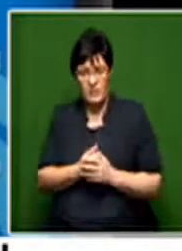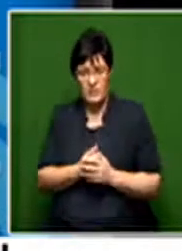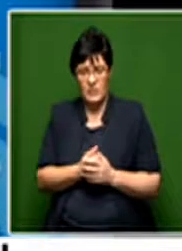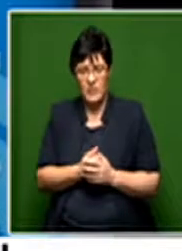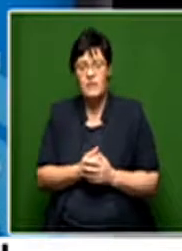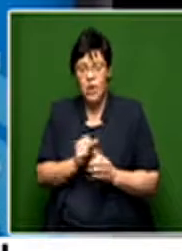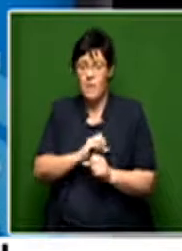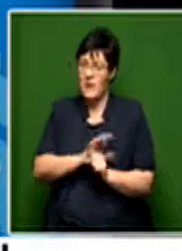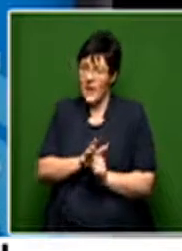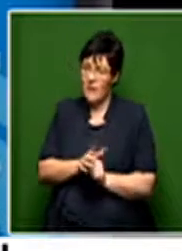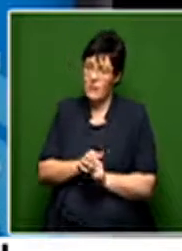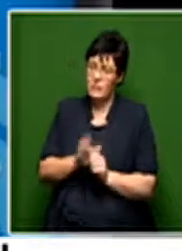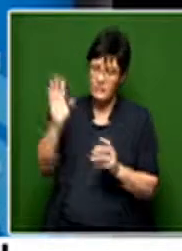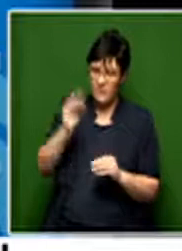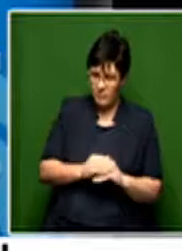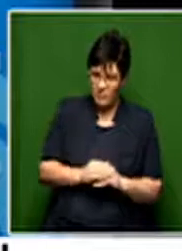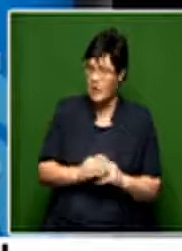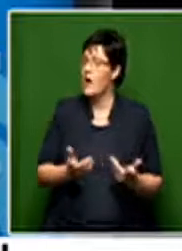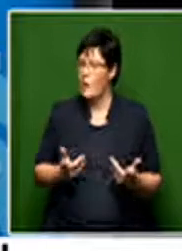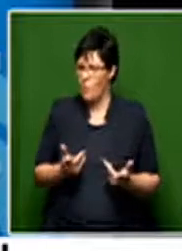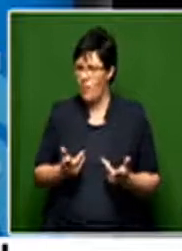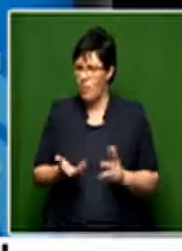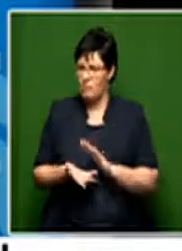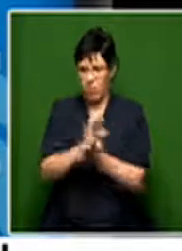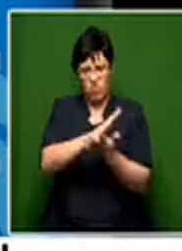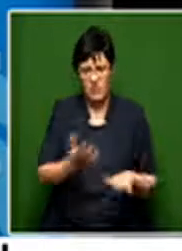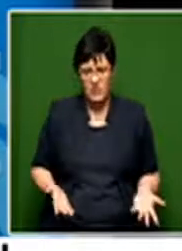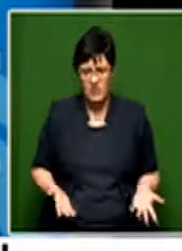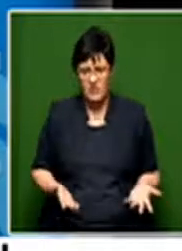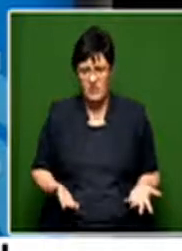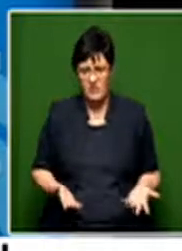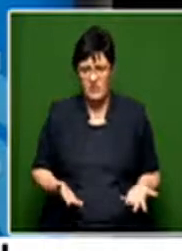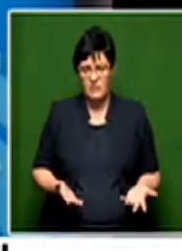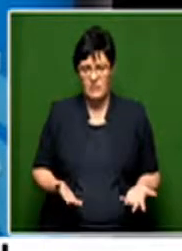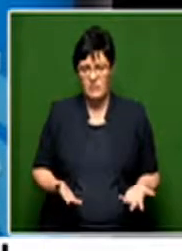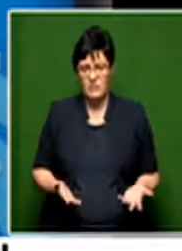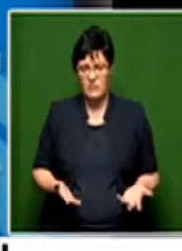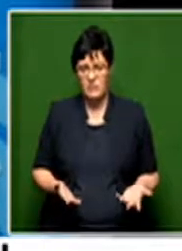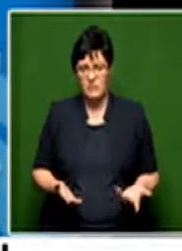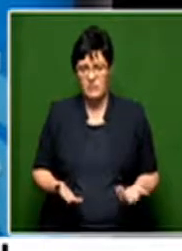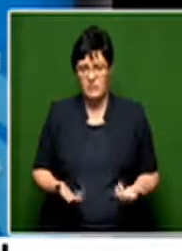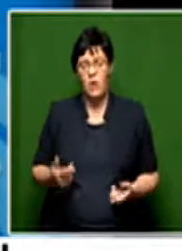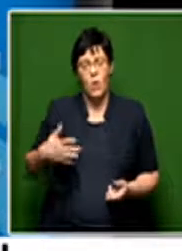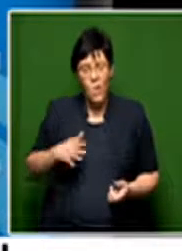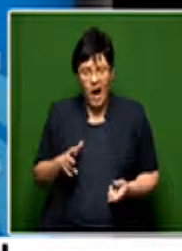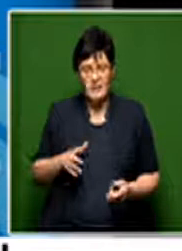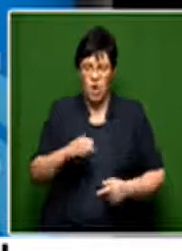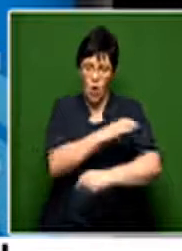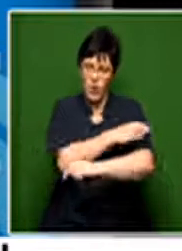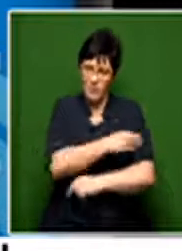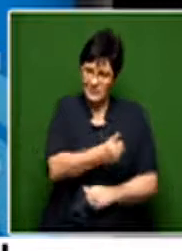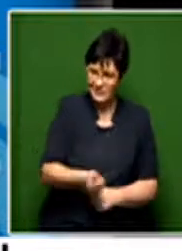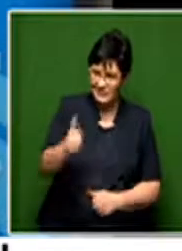the pandemic out will simply be defeated. So we really call on the authorities of the